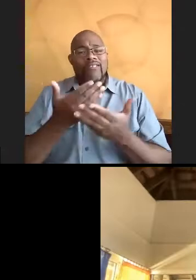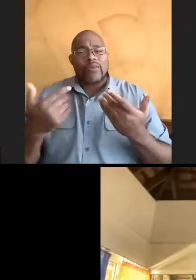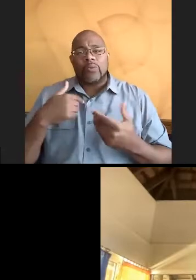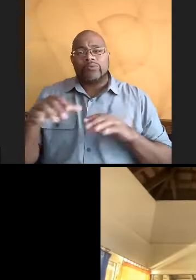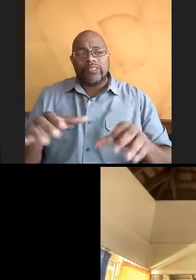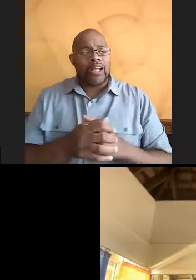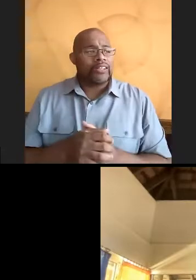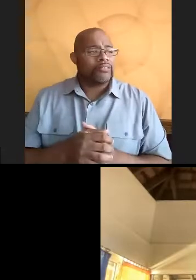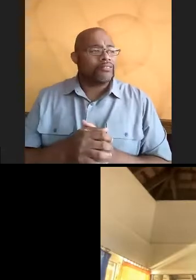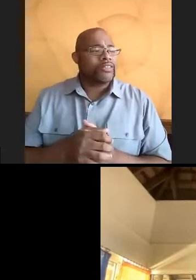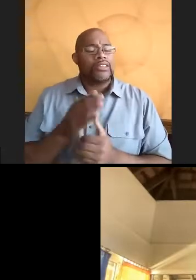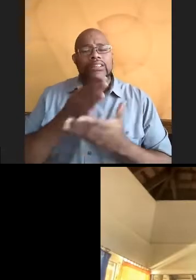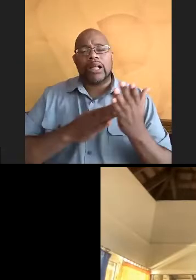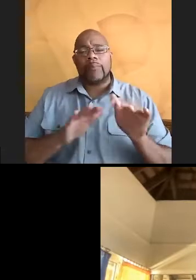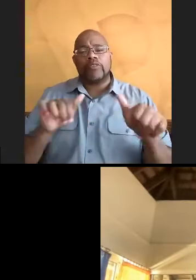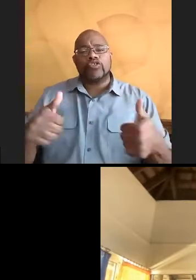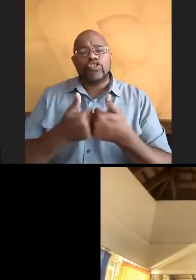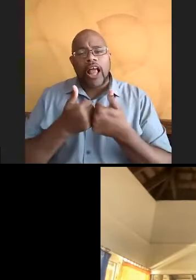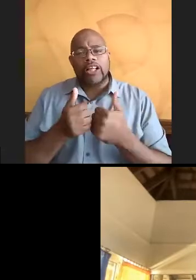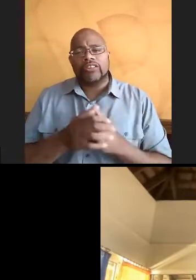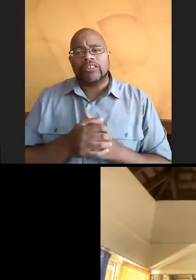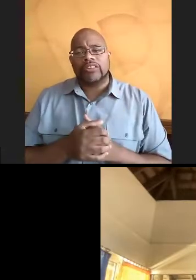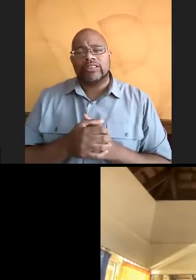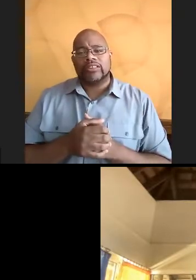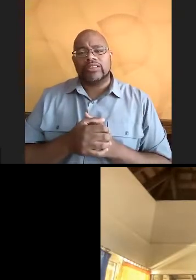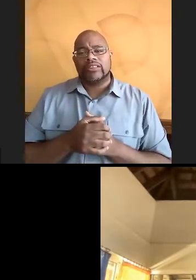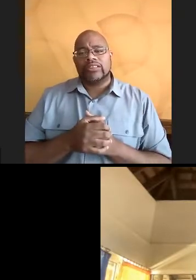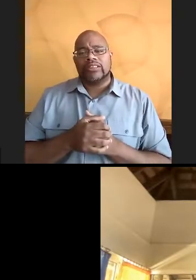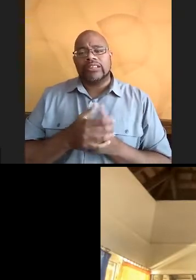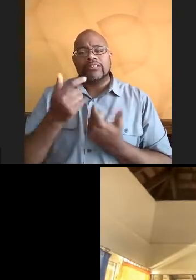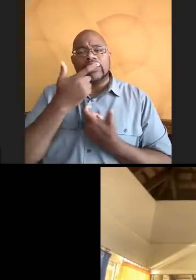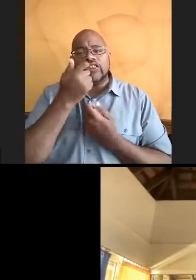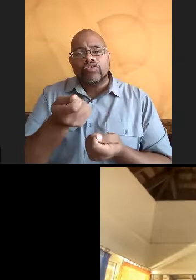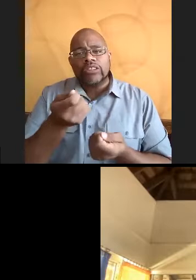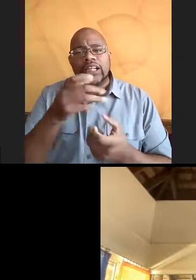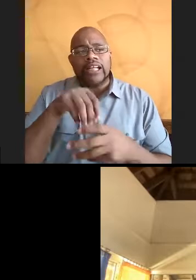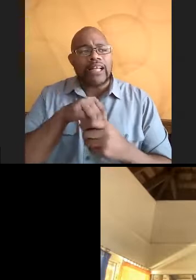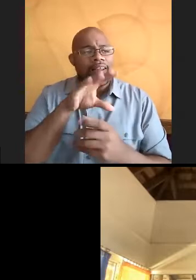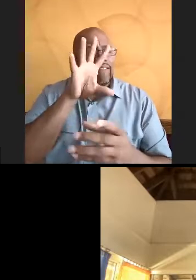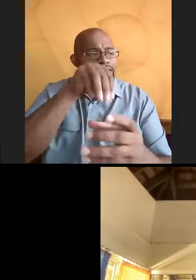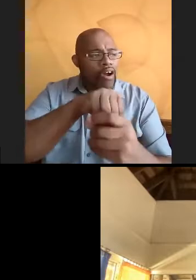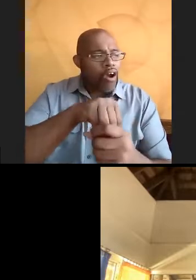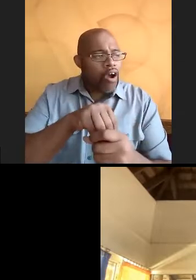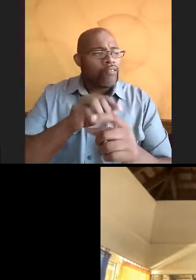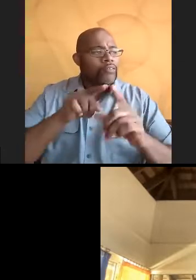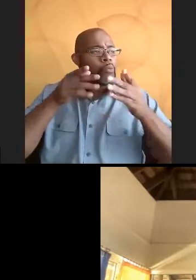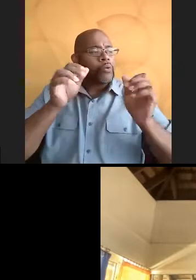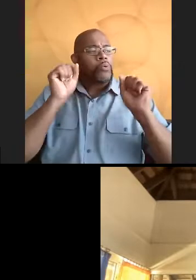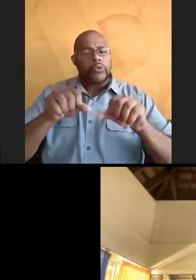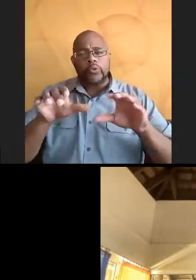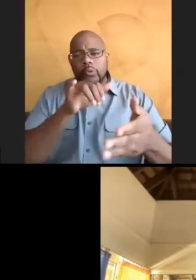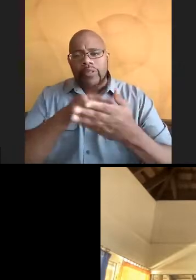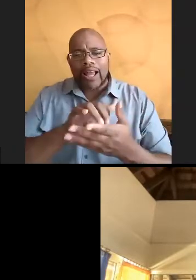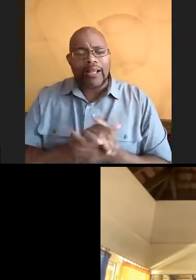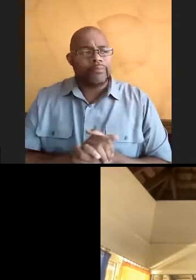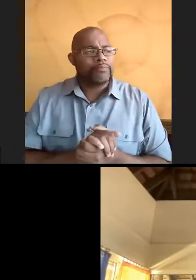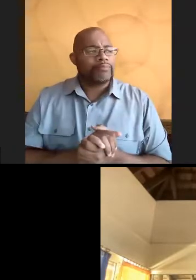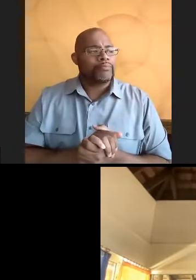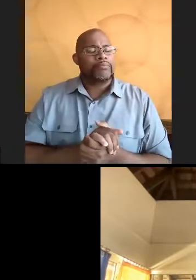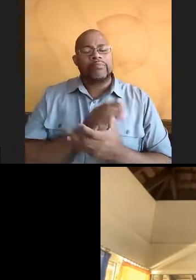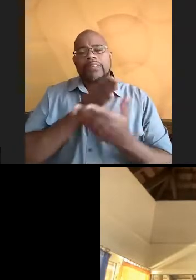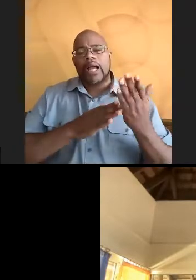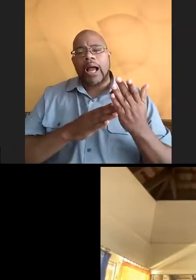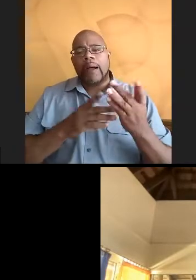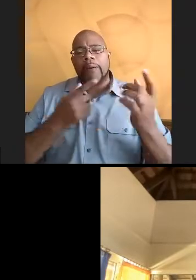done, some of the challenges maybe, if you're interested in getting involved, ways that you can do that. Some of the